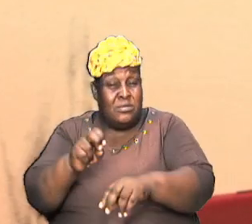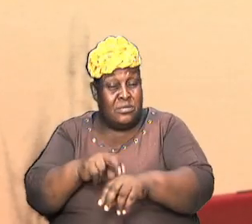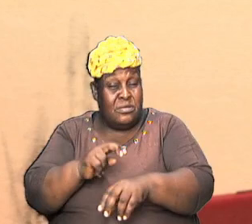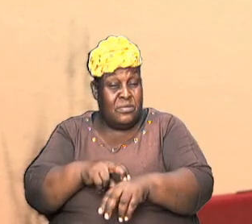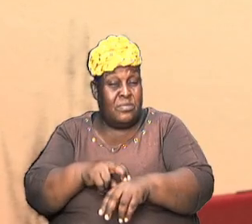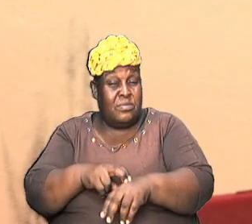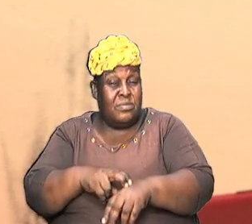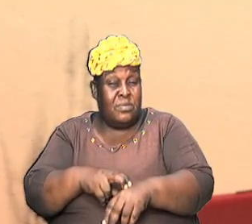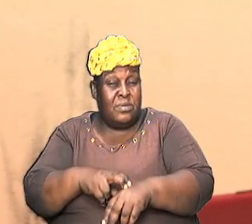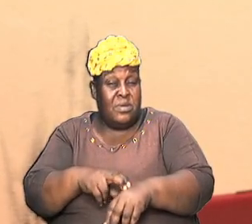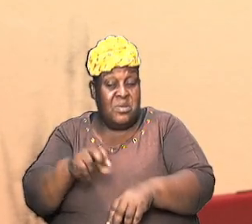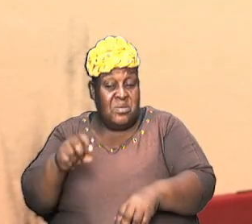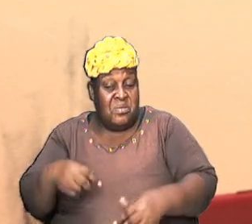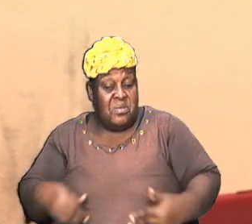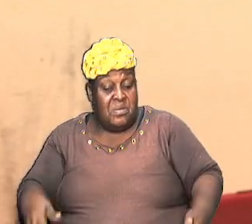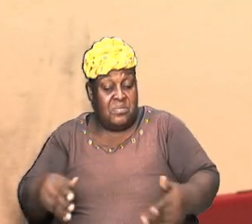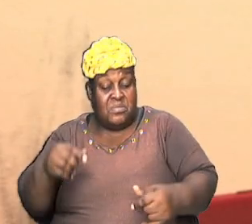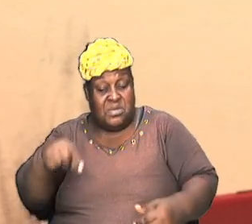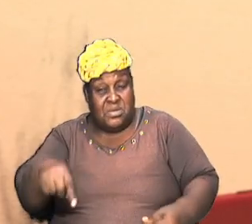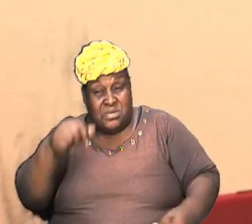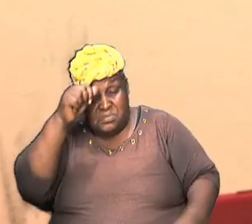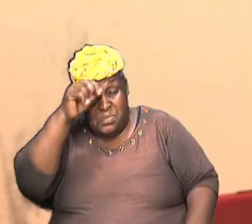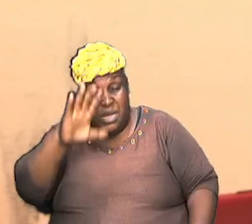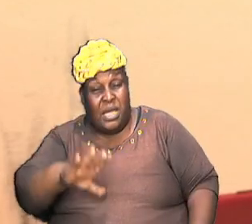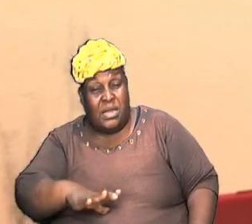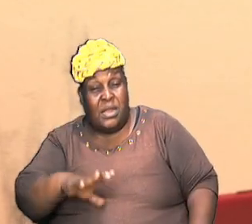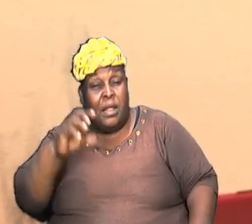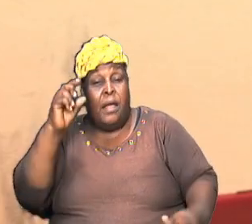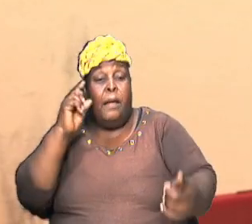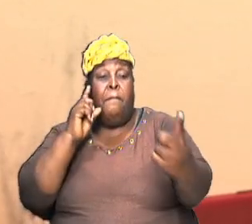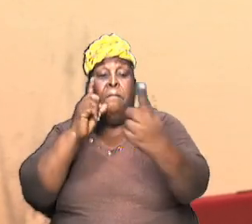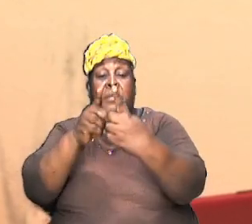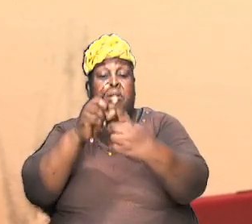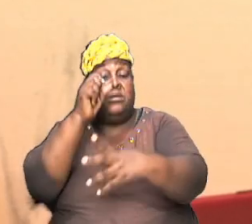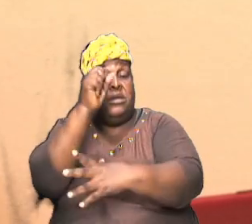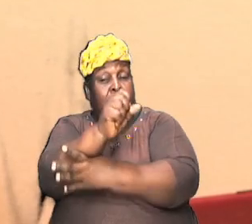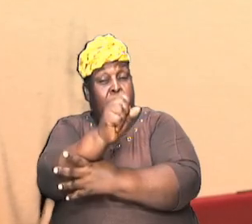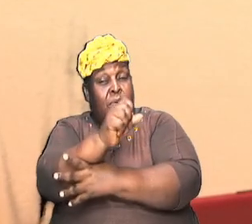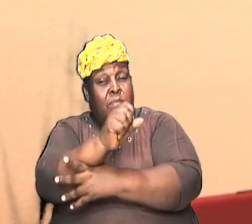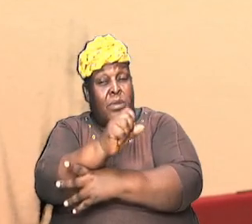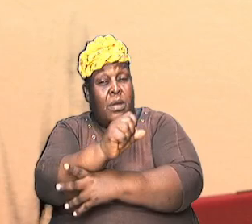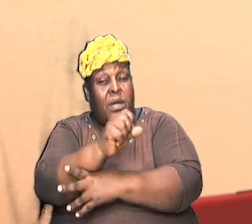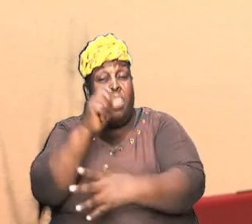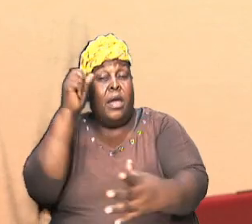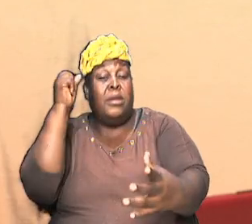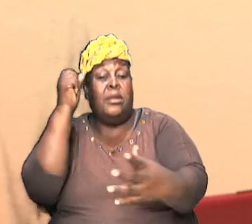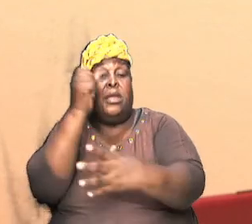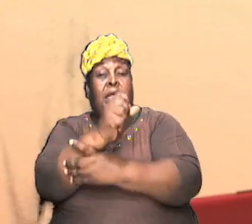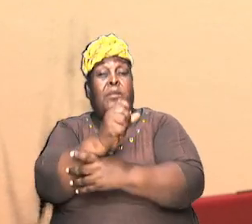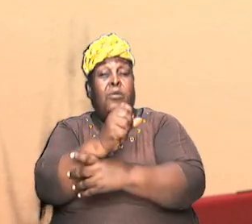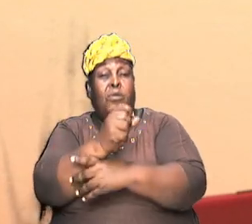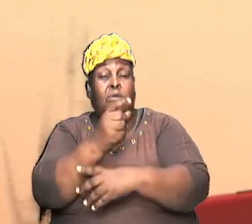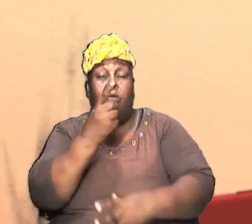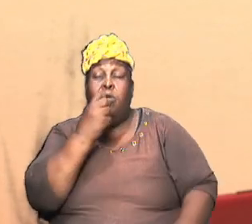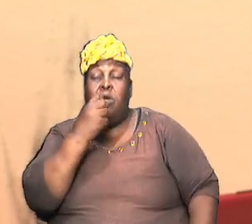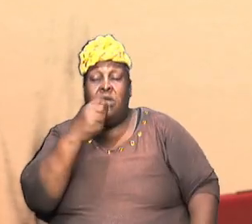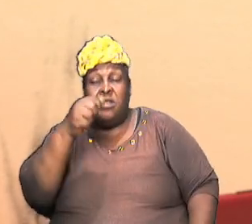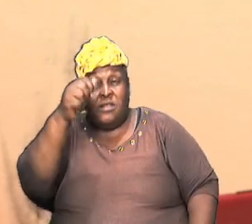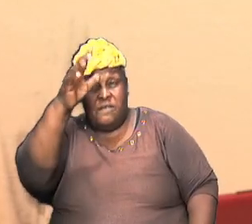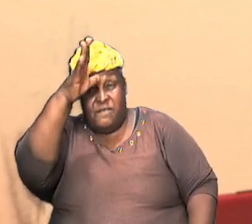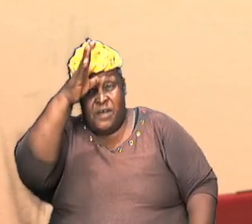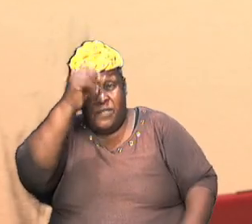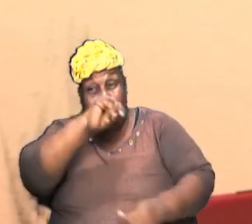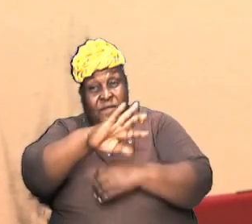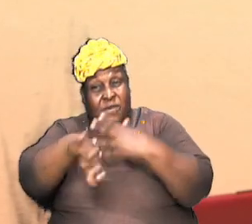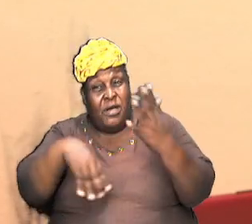that met Abraham and Abraham who was supposed to be the father of all and the greatest in terms of